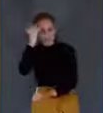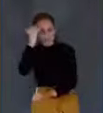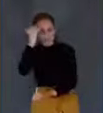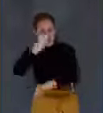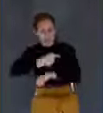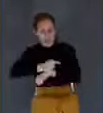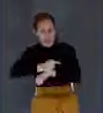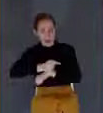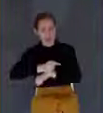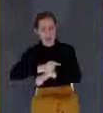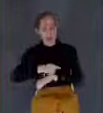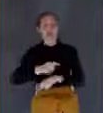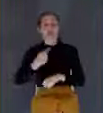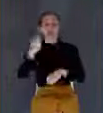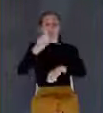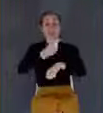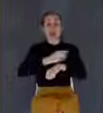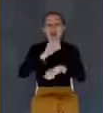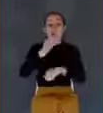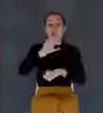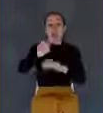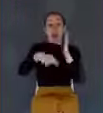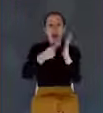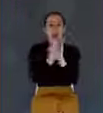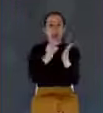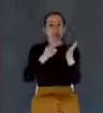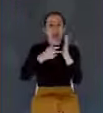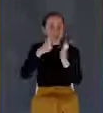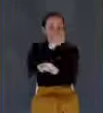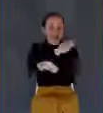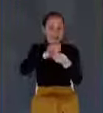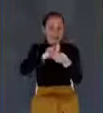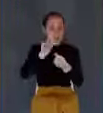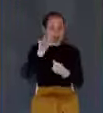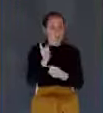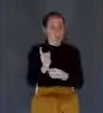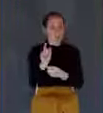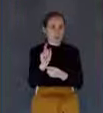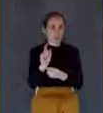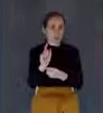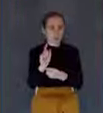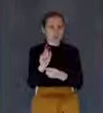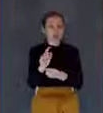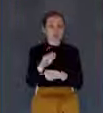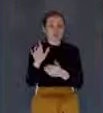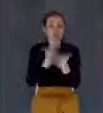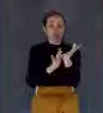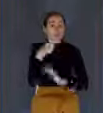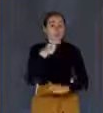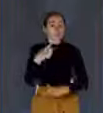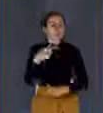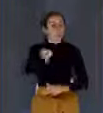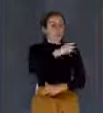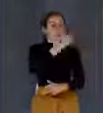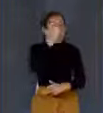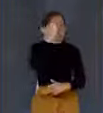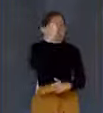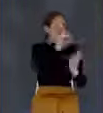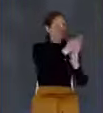he's simply saying the precise moment. I don't know the precise moment. Jesus said you can know the season,